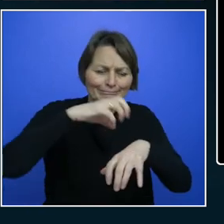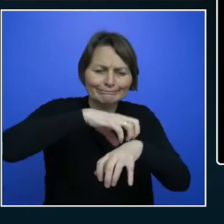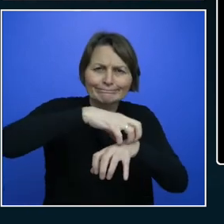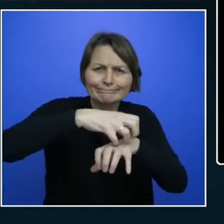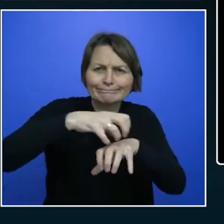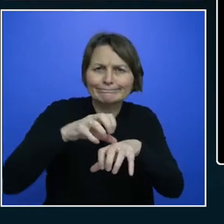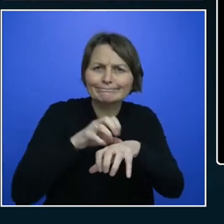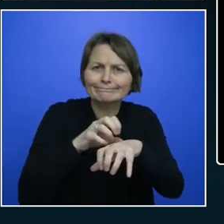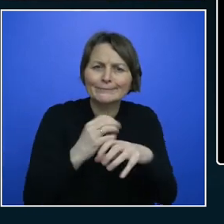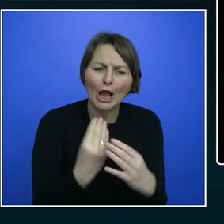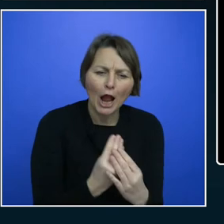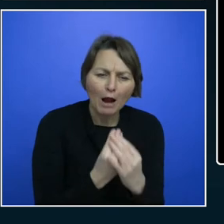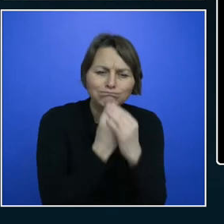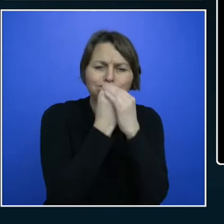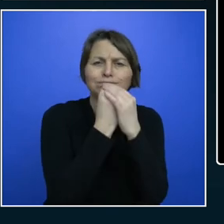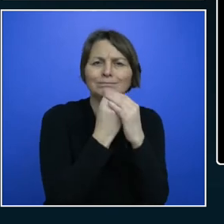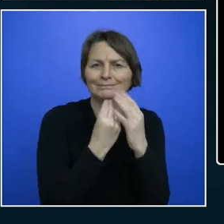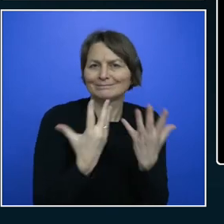some cheese.